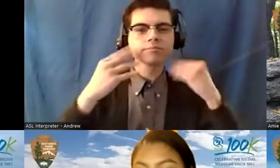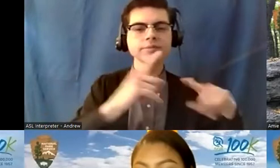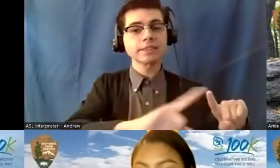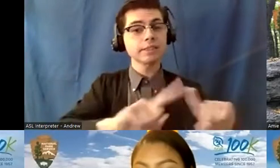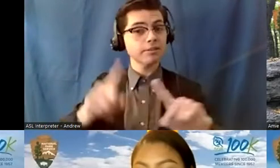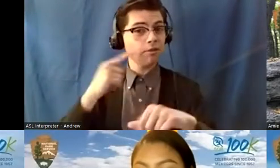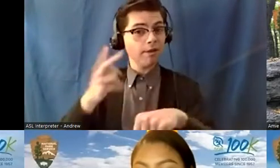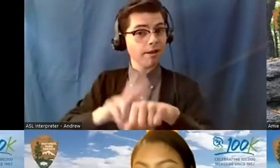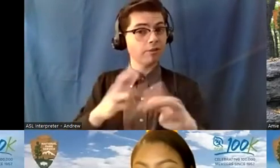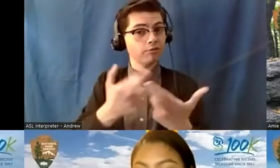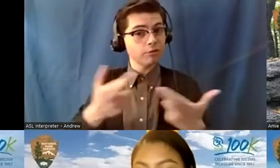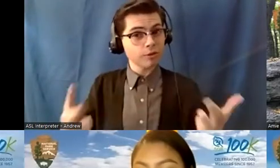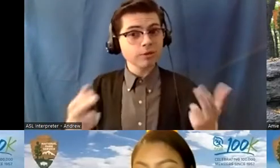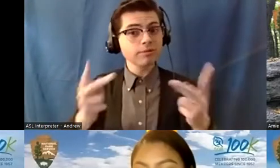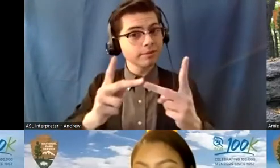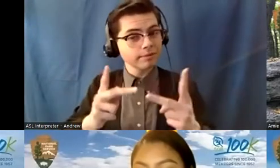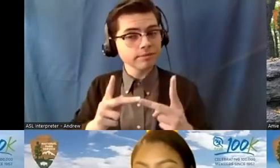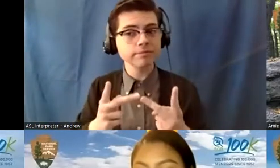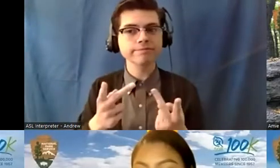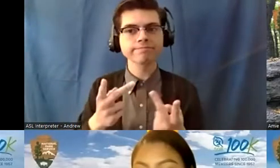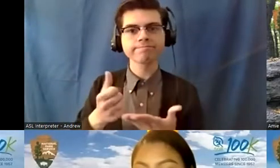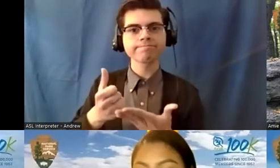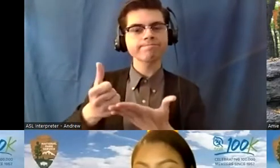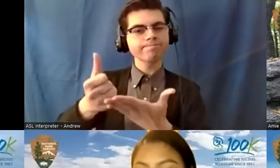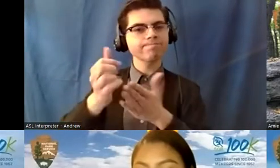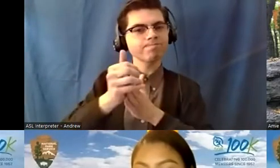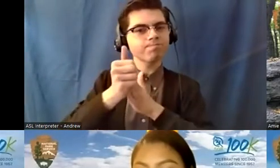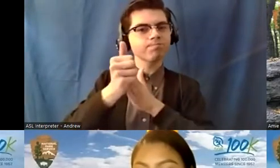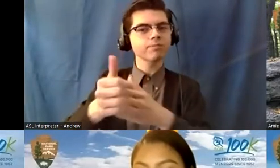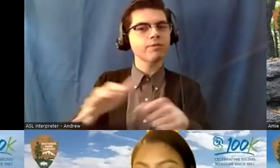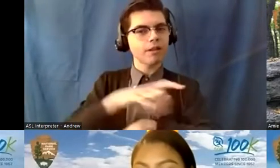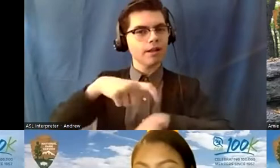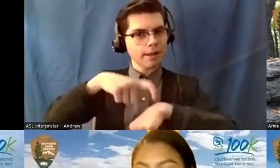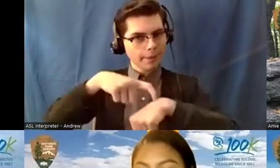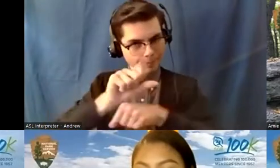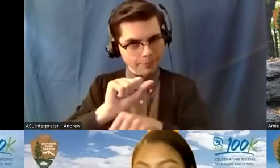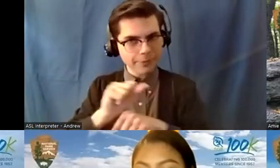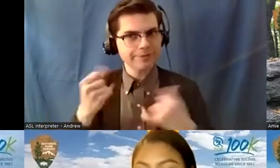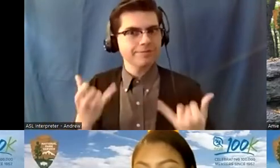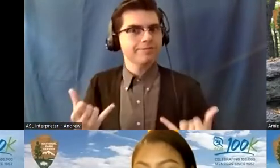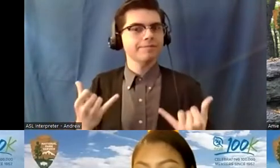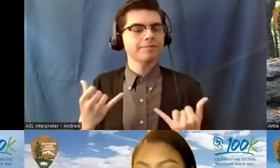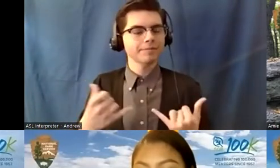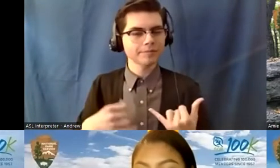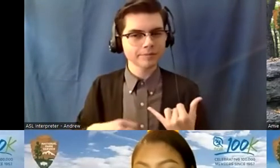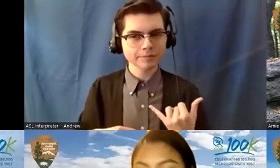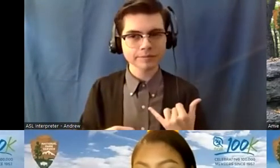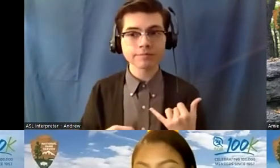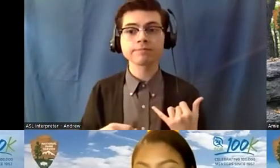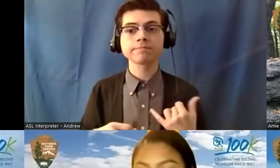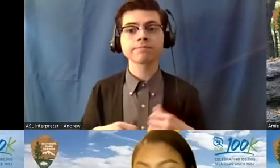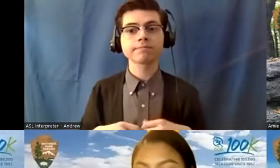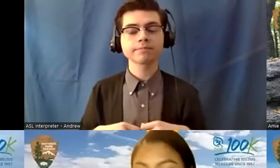resources positions that led me to the full-time employment that I am in now. And gave me a lot of